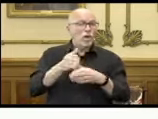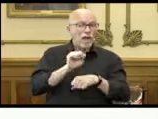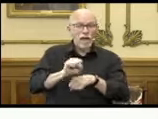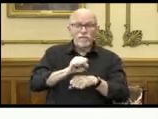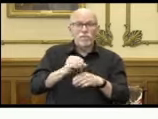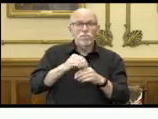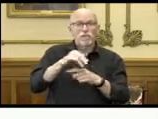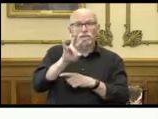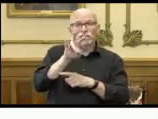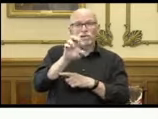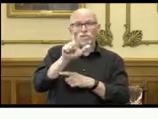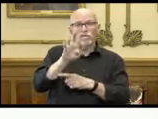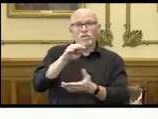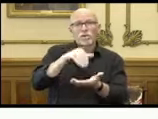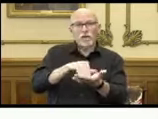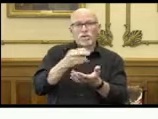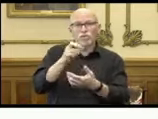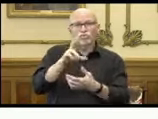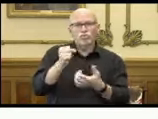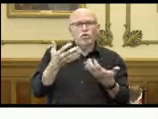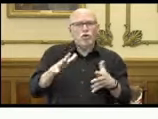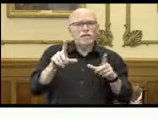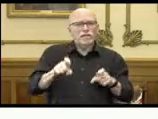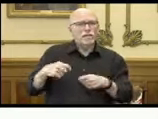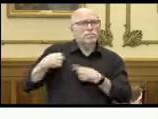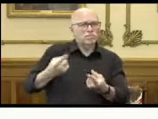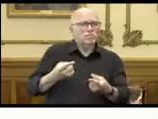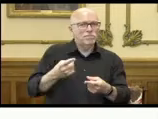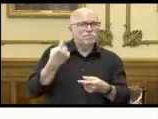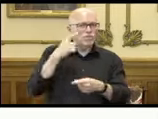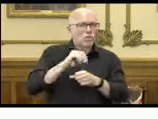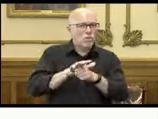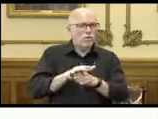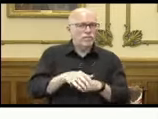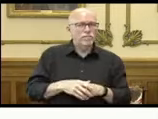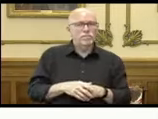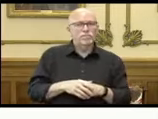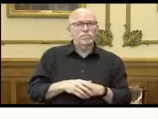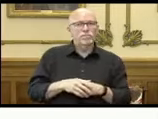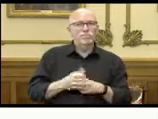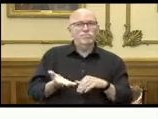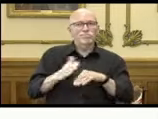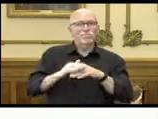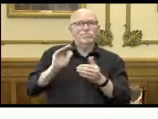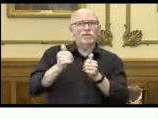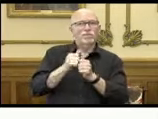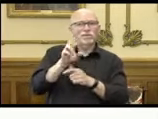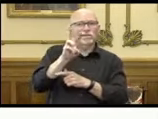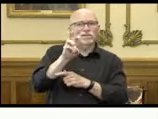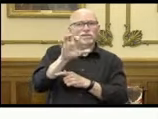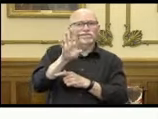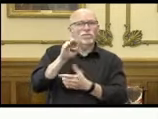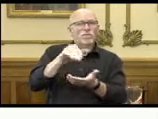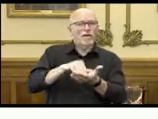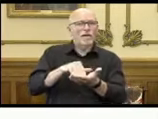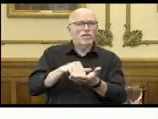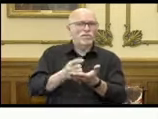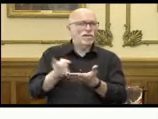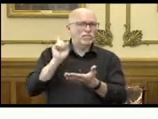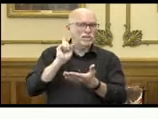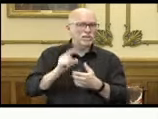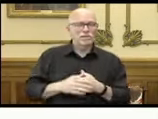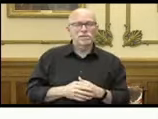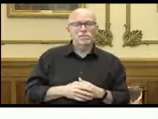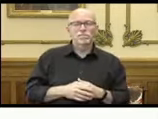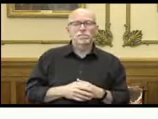724,000 Hoosiers have been tested for COVID-19, up from more than 654,000 a week ago.